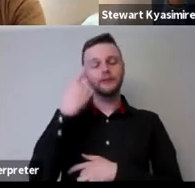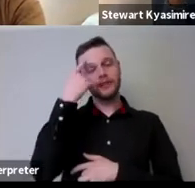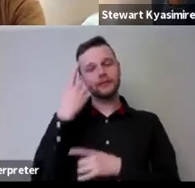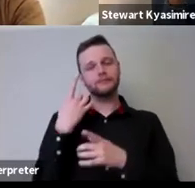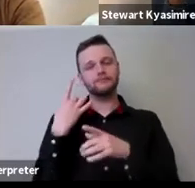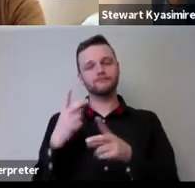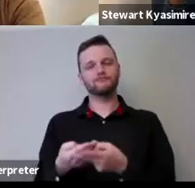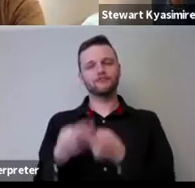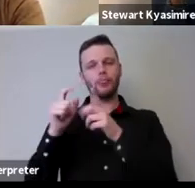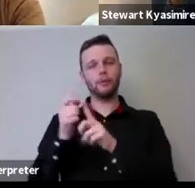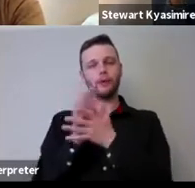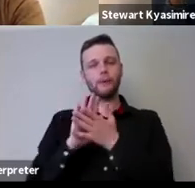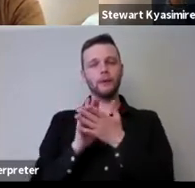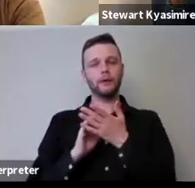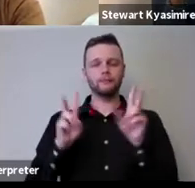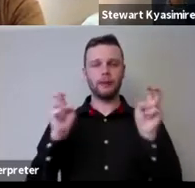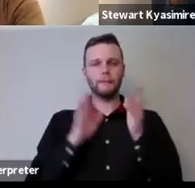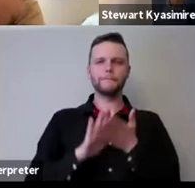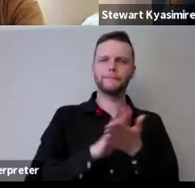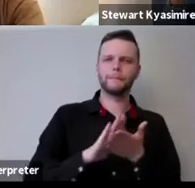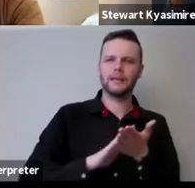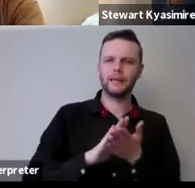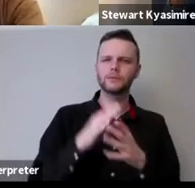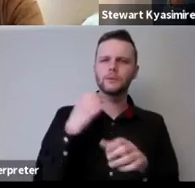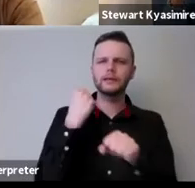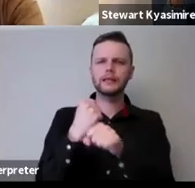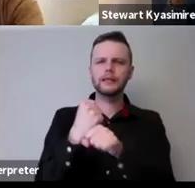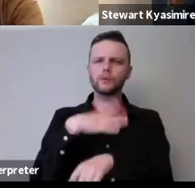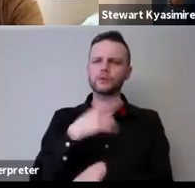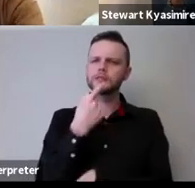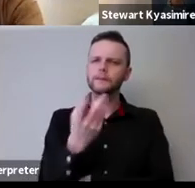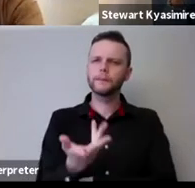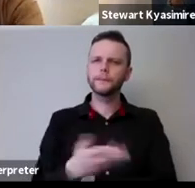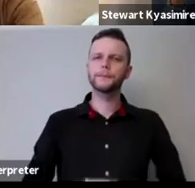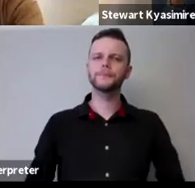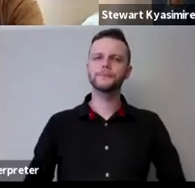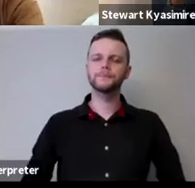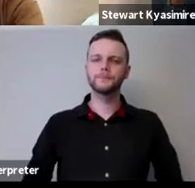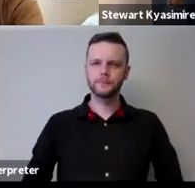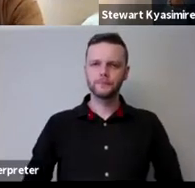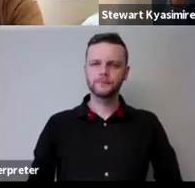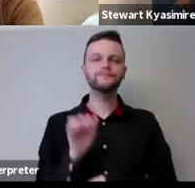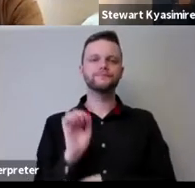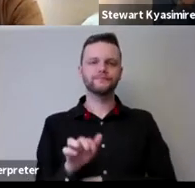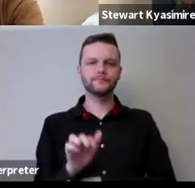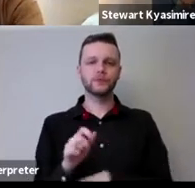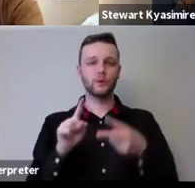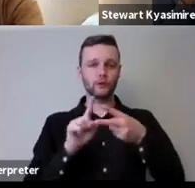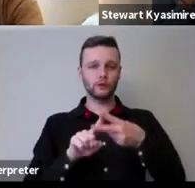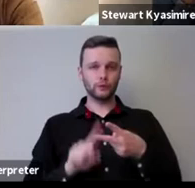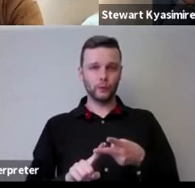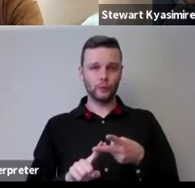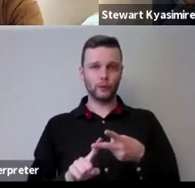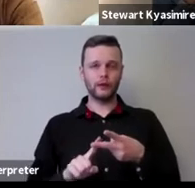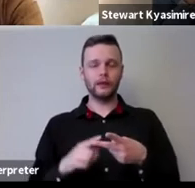i think is coming through from all of you key you've got your hand up again there's this two things listening to you and again